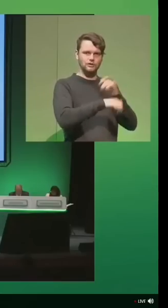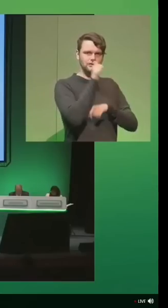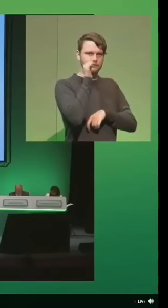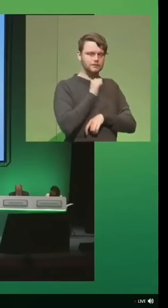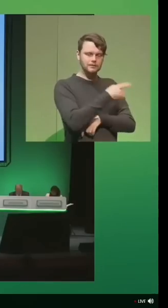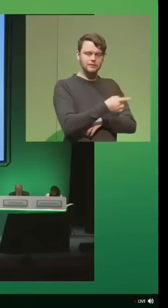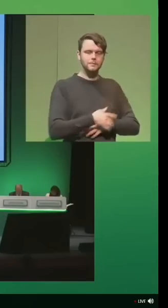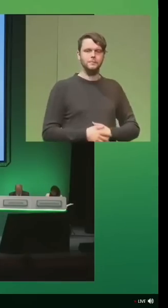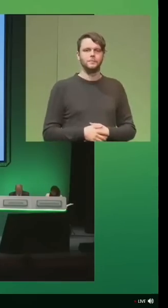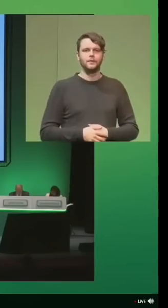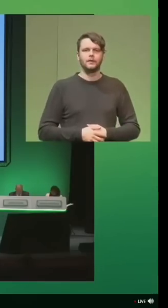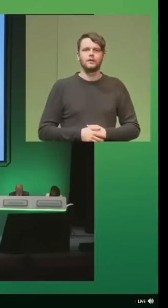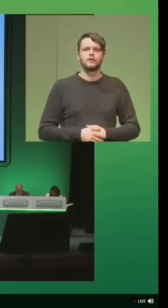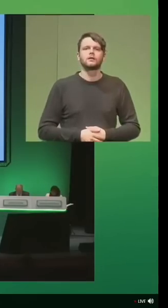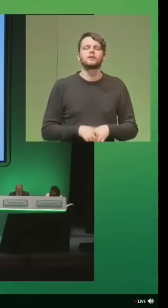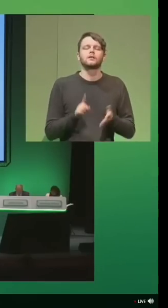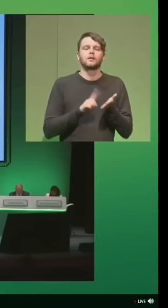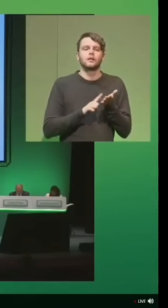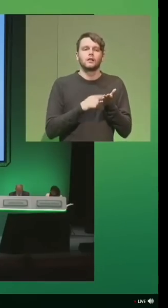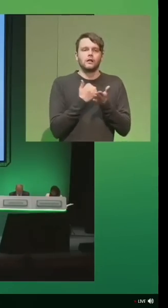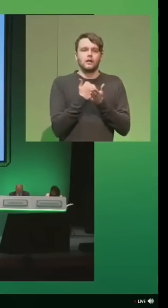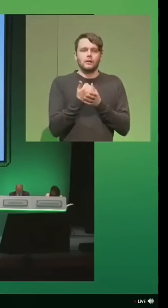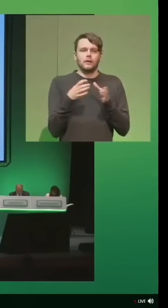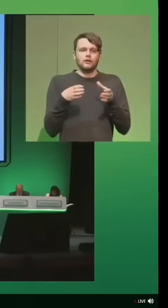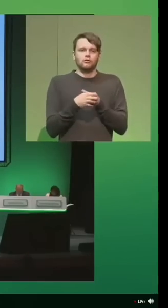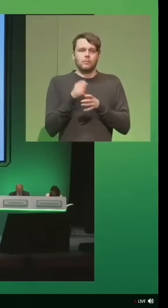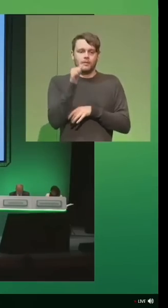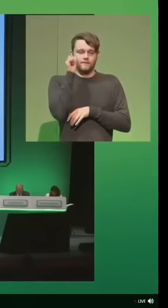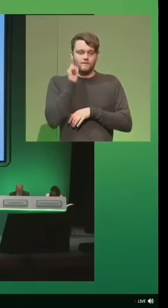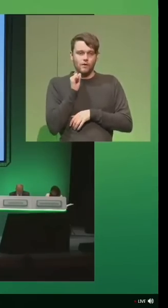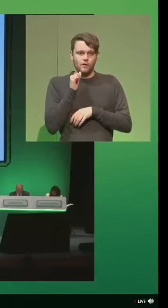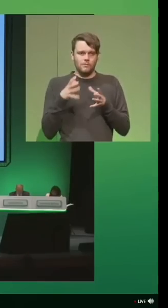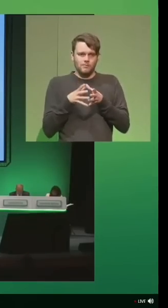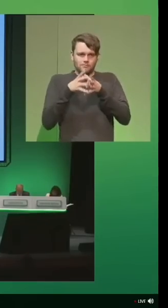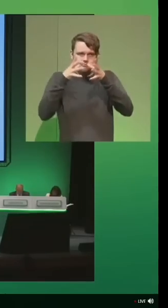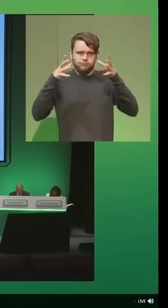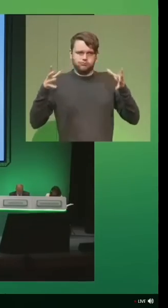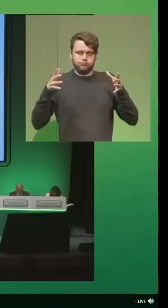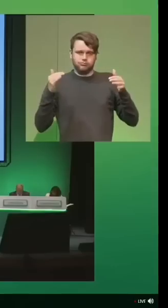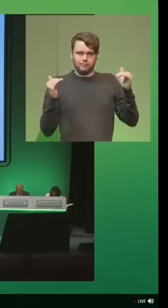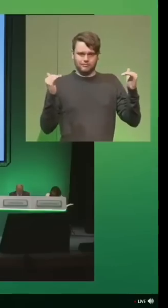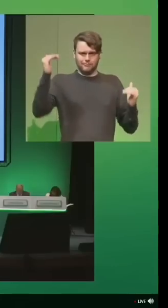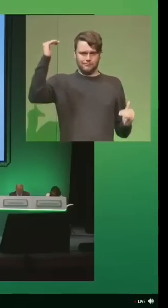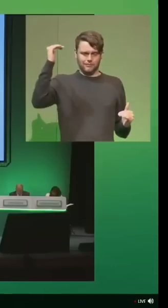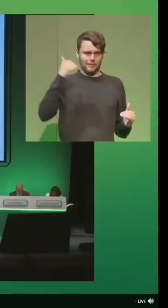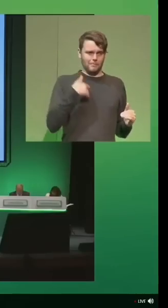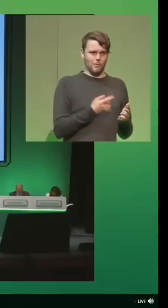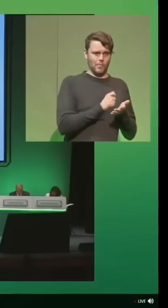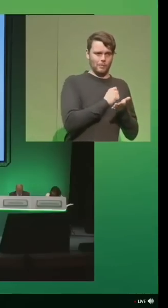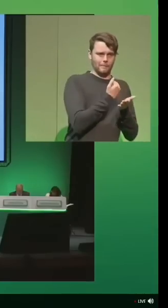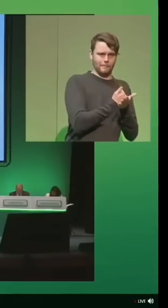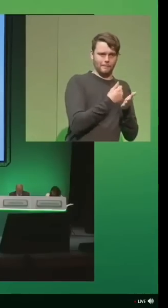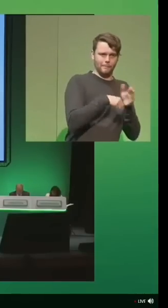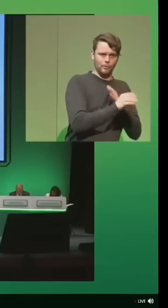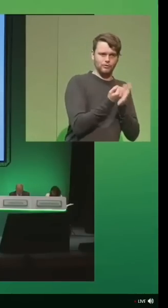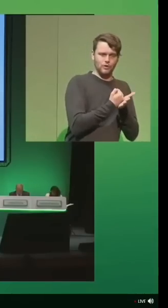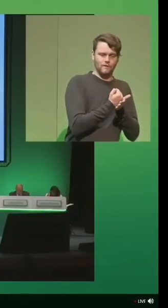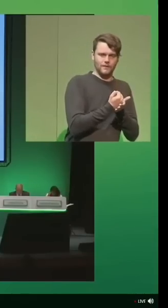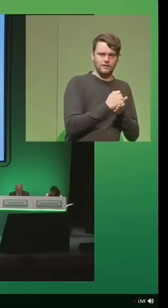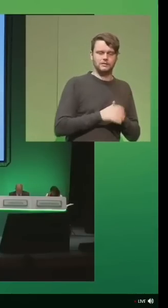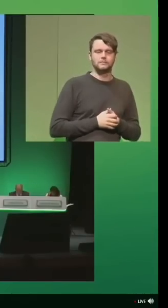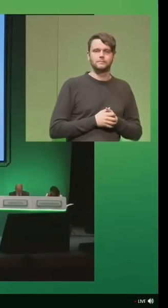Lloyd's Banking Group frauds are far greater than those undertaken by the post office. And they're lawyers.